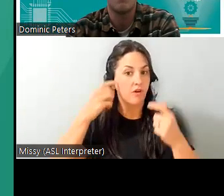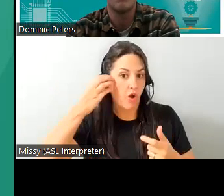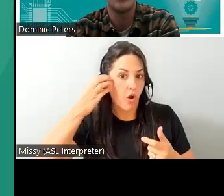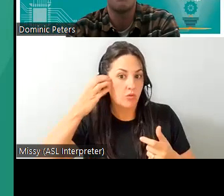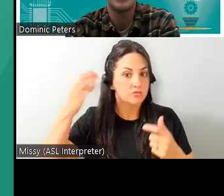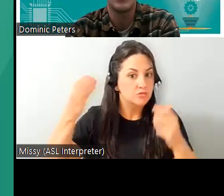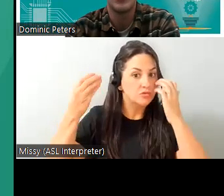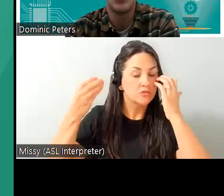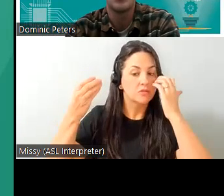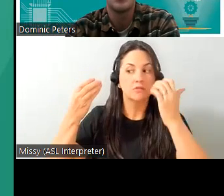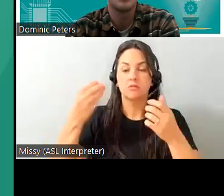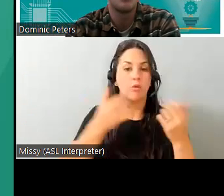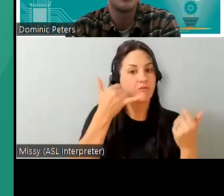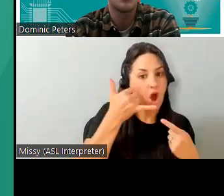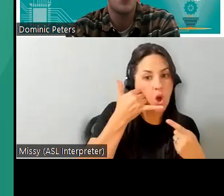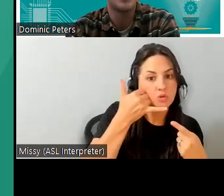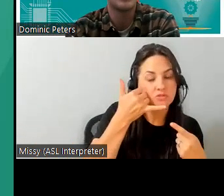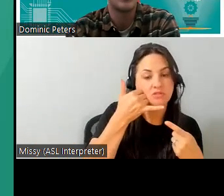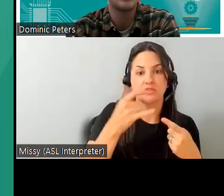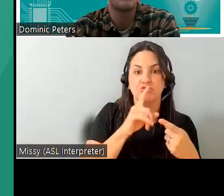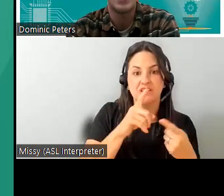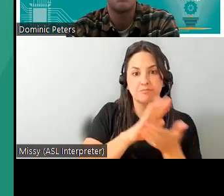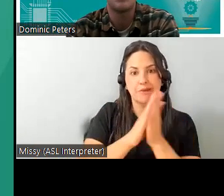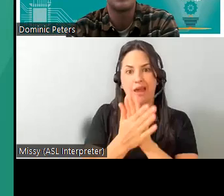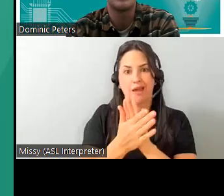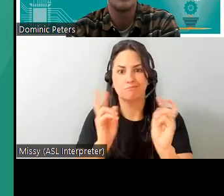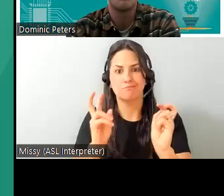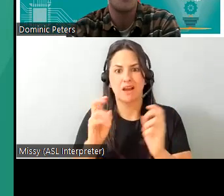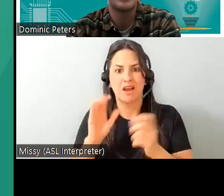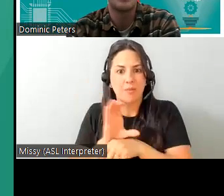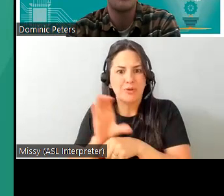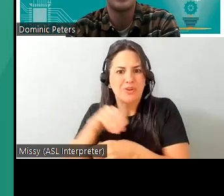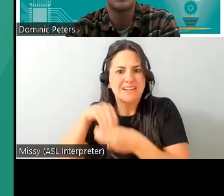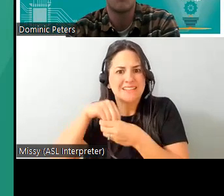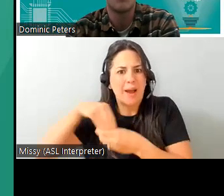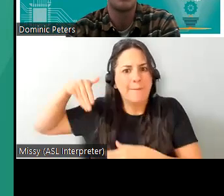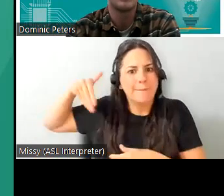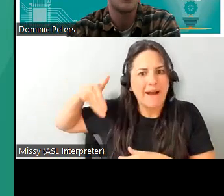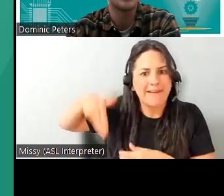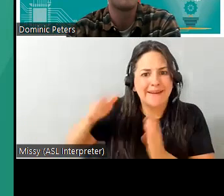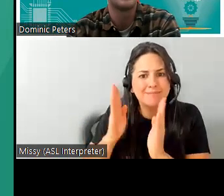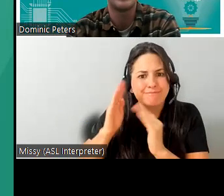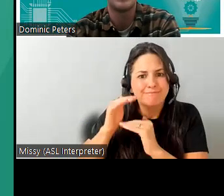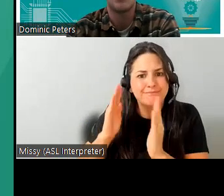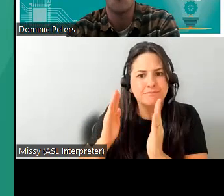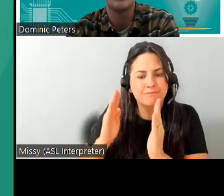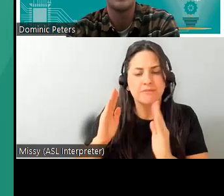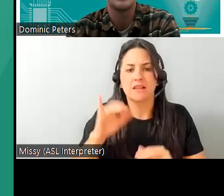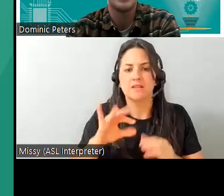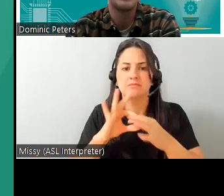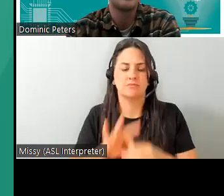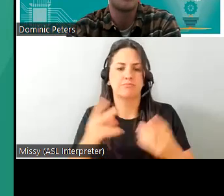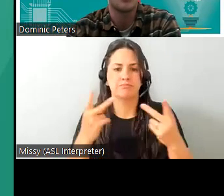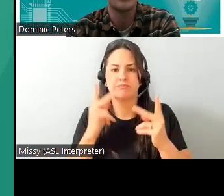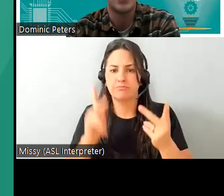um to basically little computers in our pockets which became the perfect interfacing points between occupants and their home